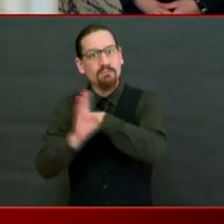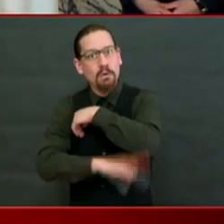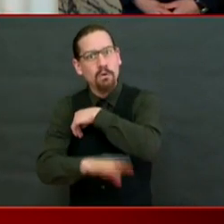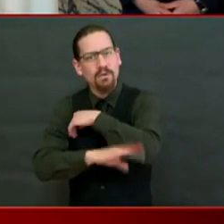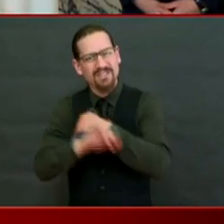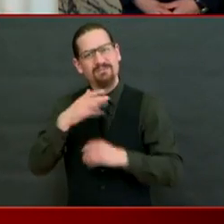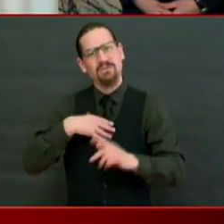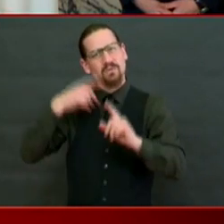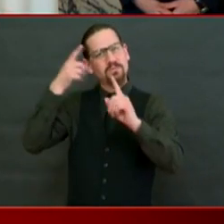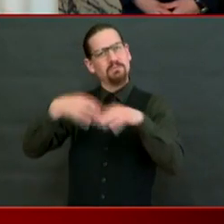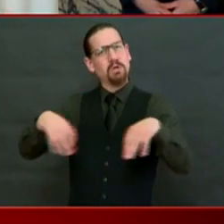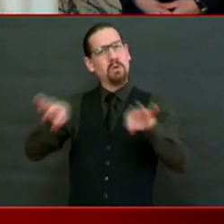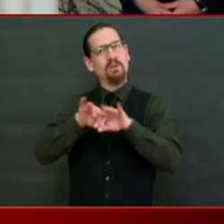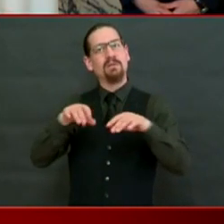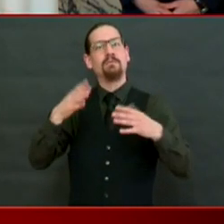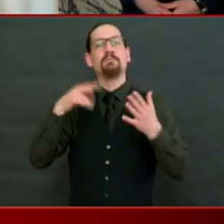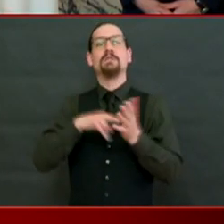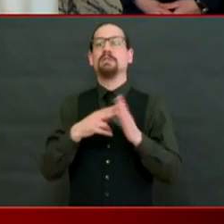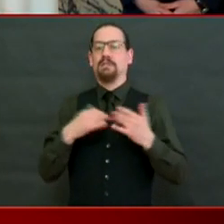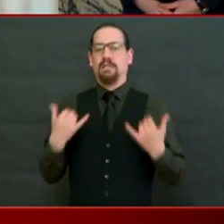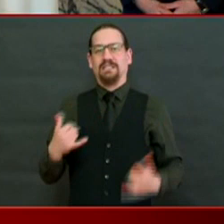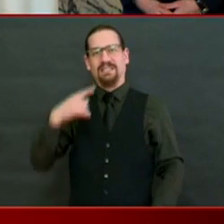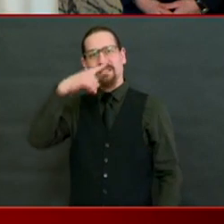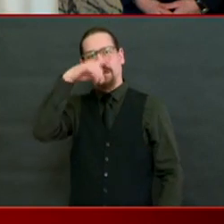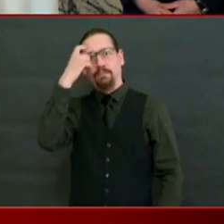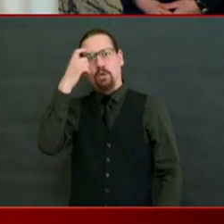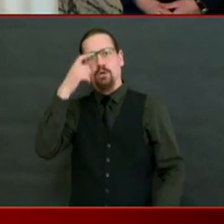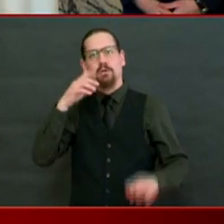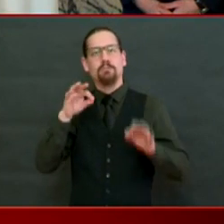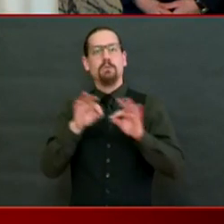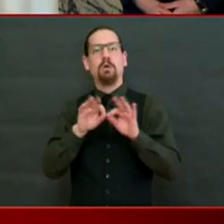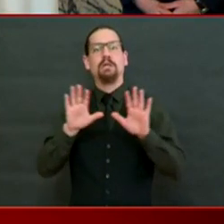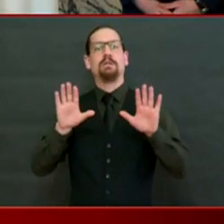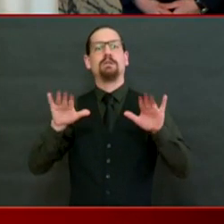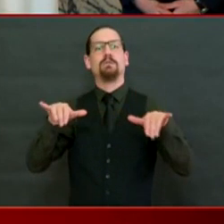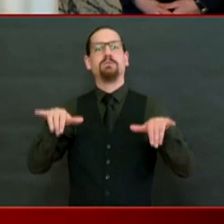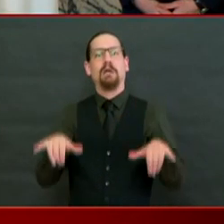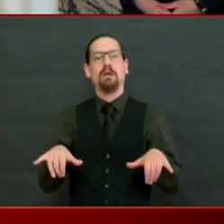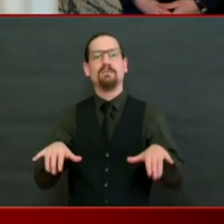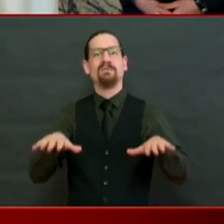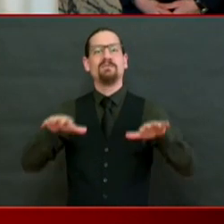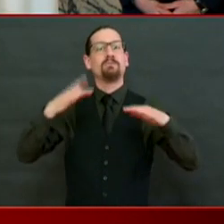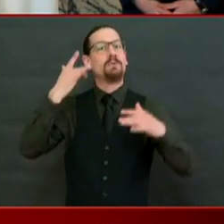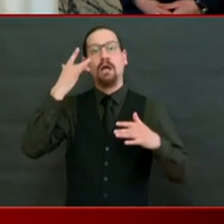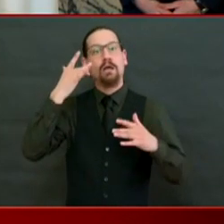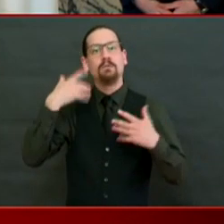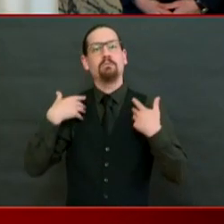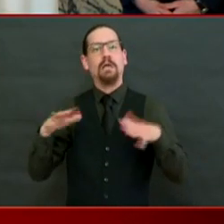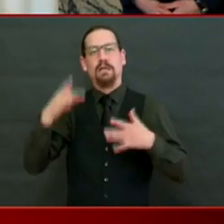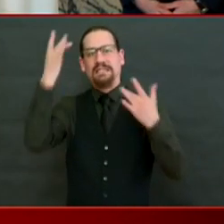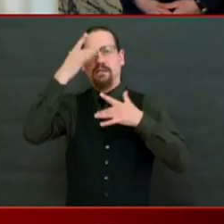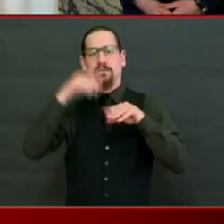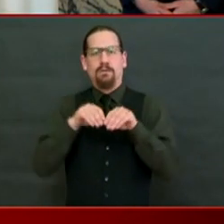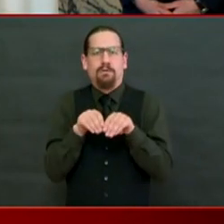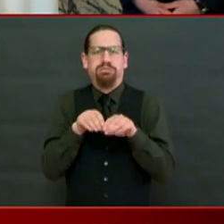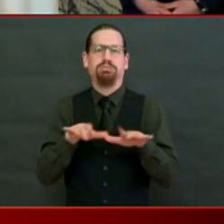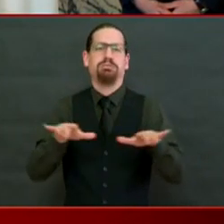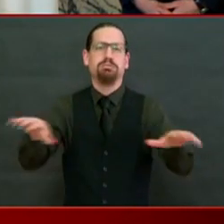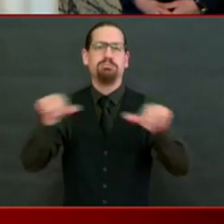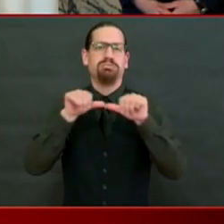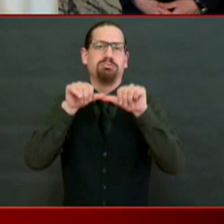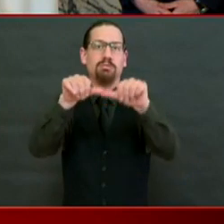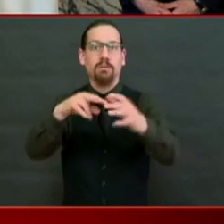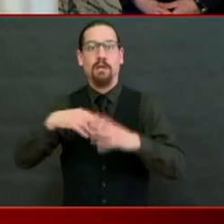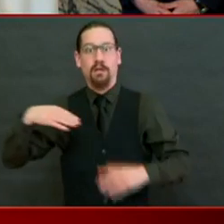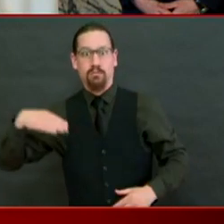so we don't have an outbreak. And for weddings, like I said, if it was a small wedding, you may be, you probably